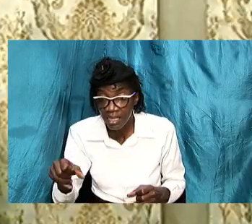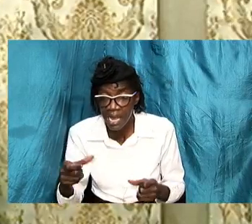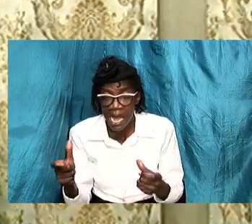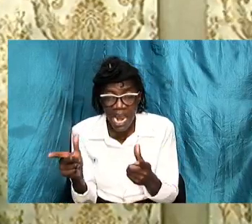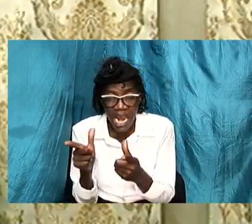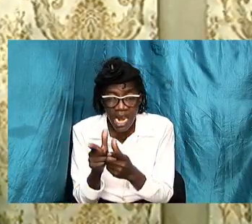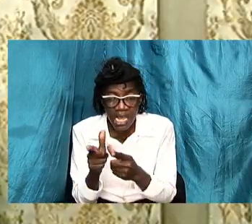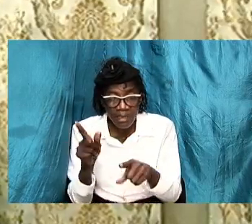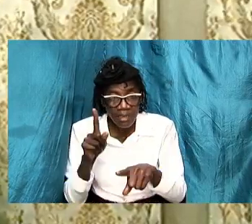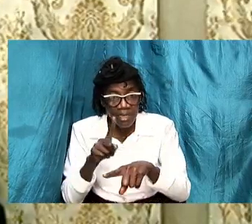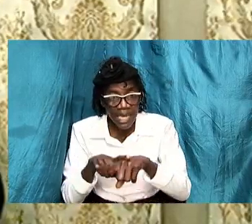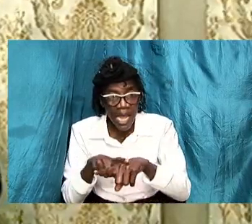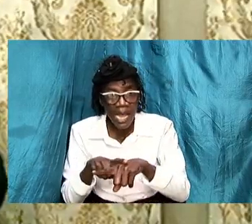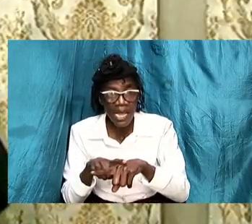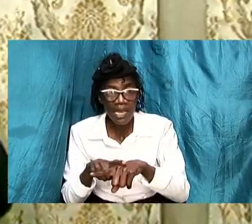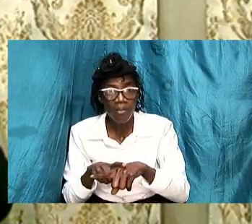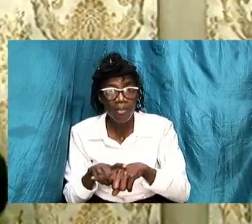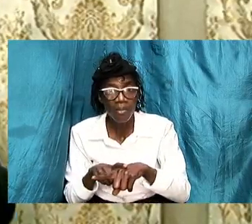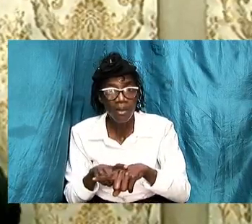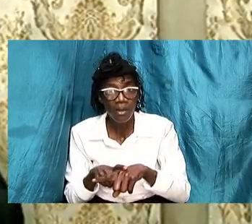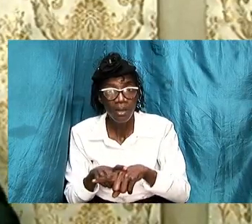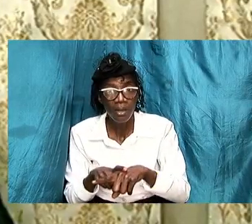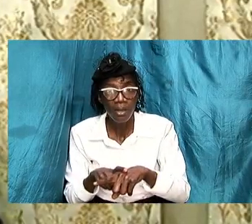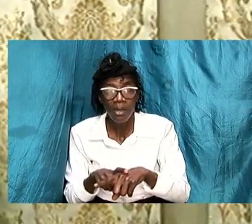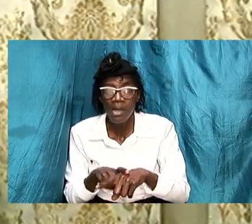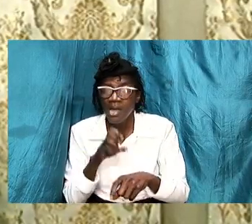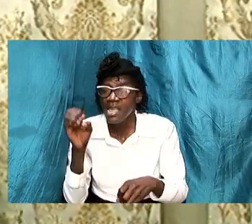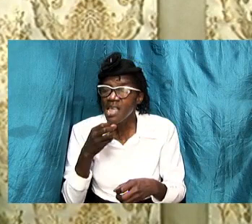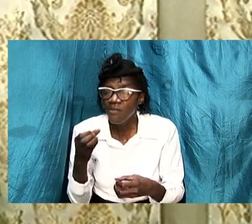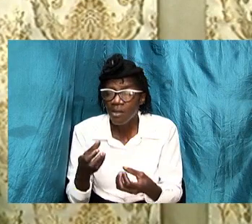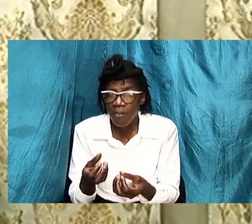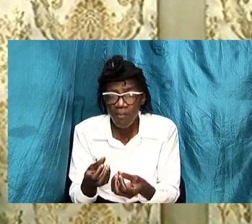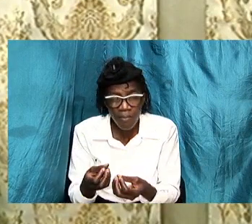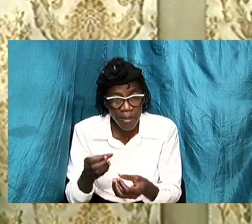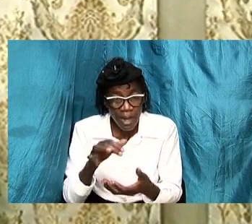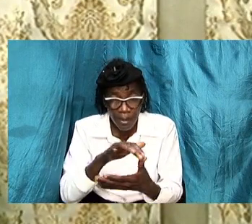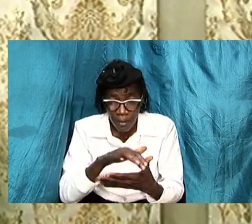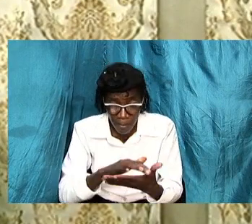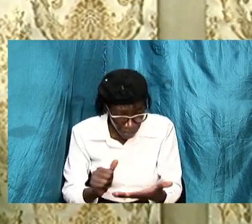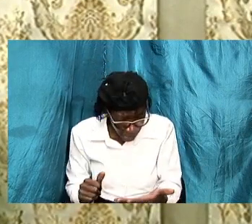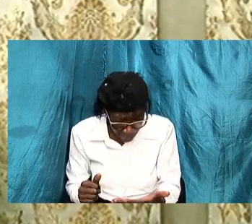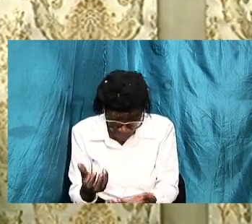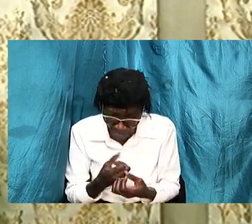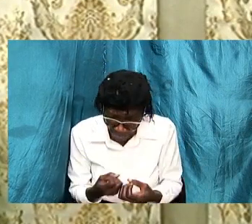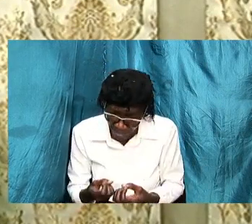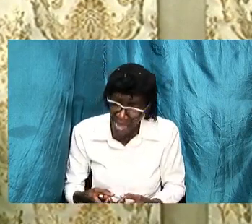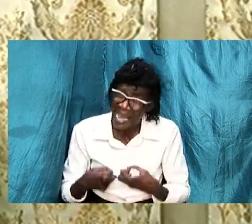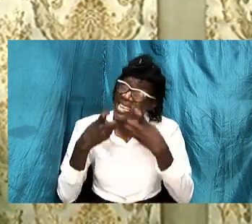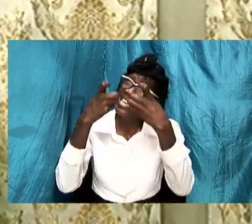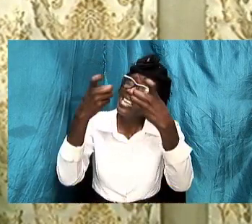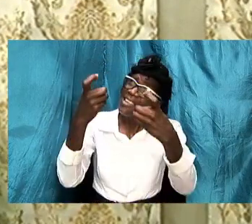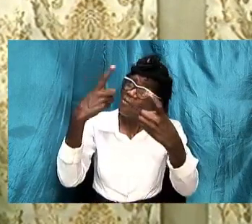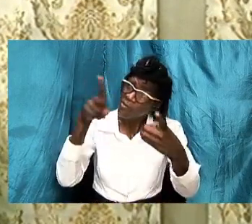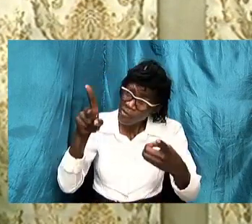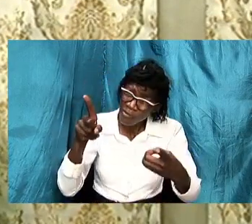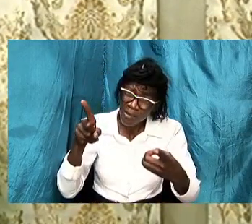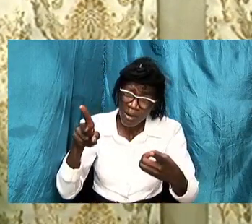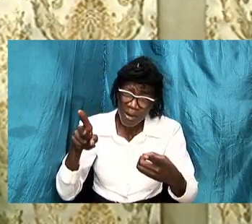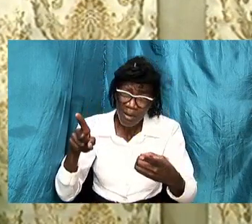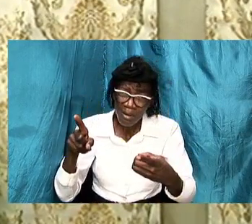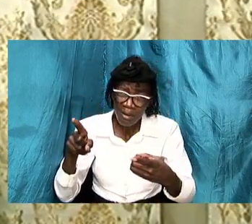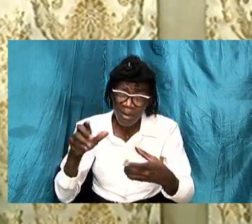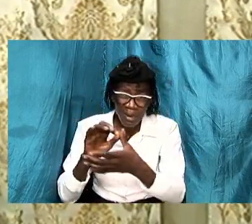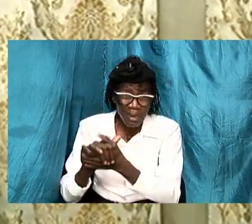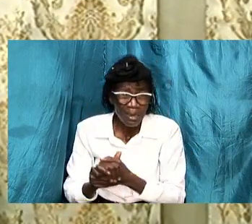even to buy a gift for our spouse we count and and and and pick